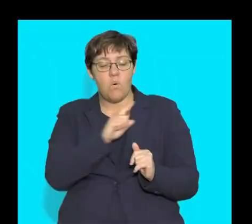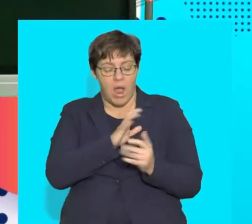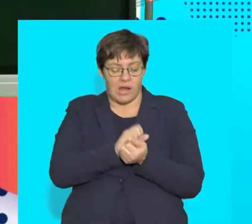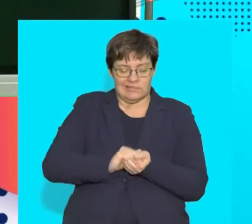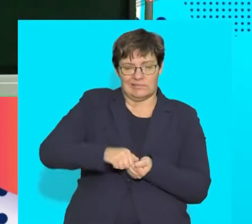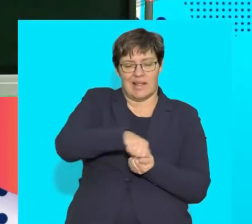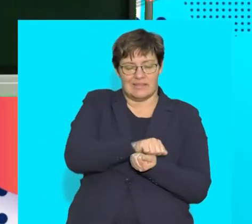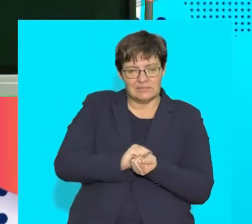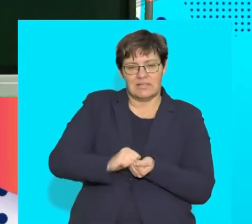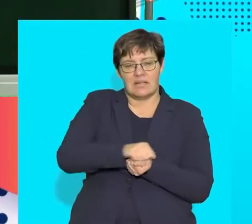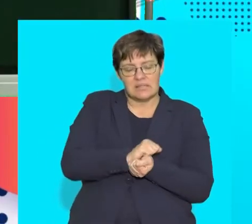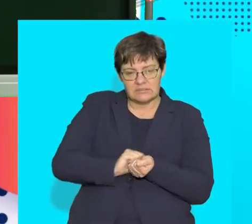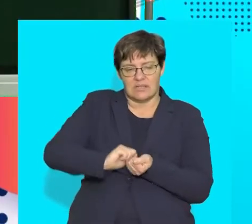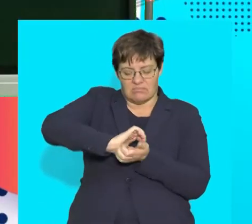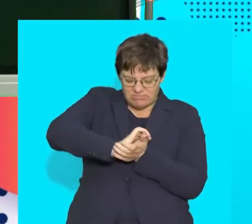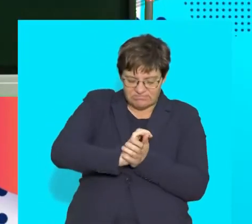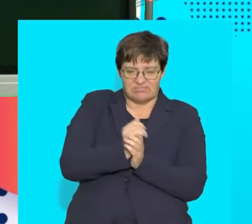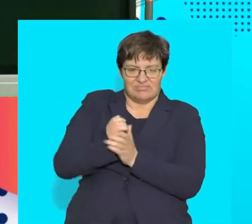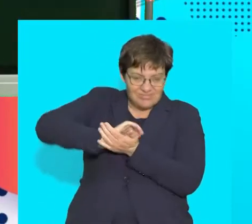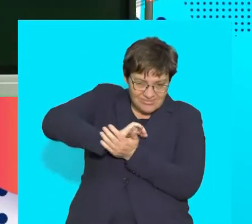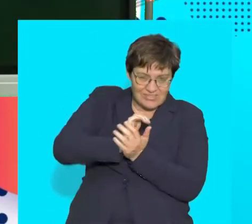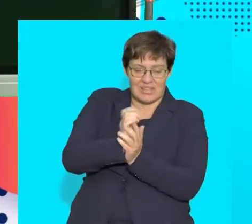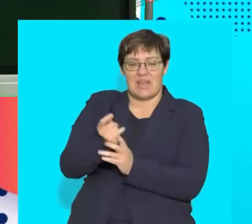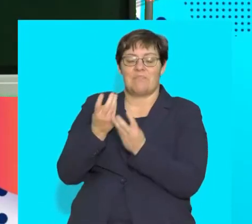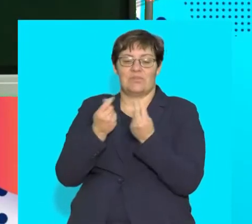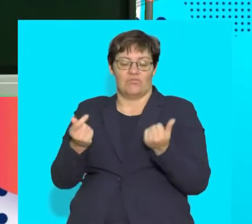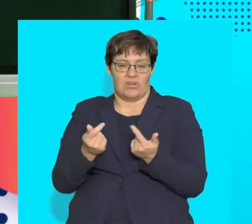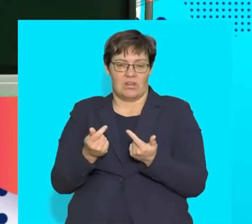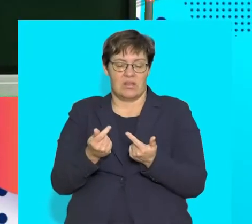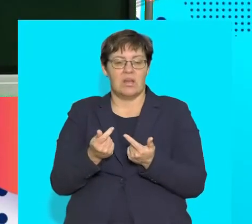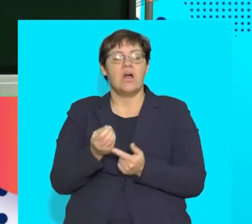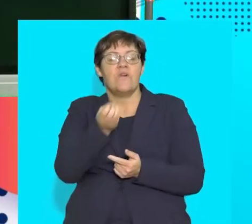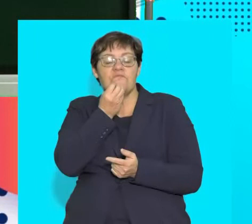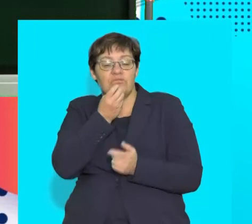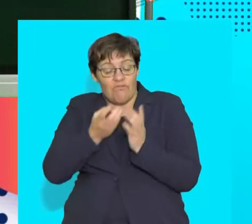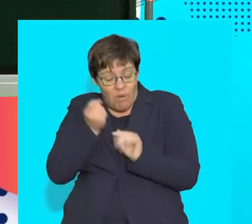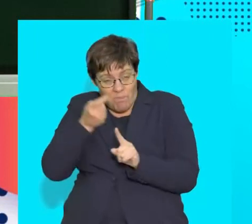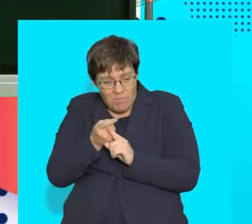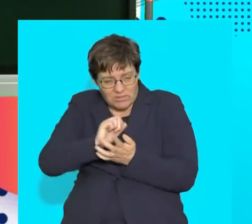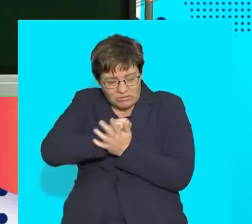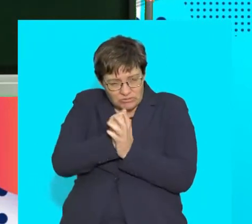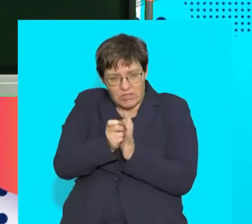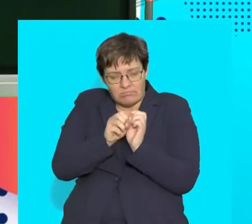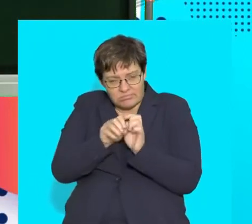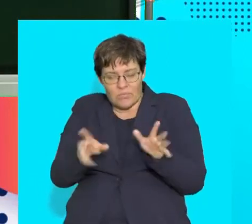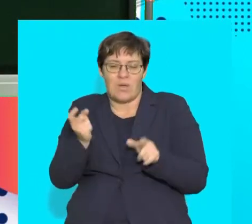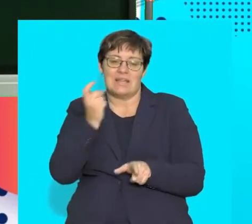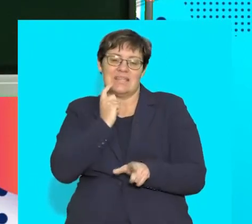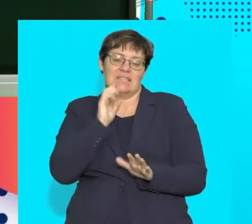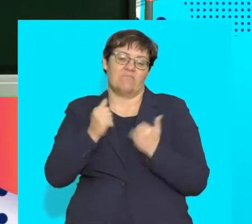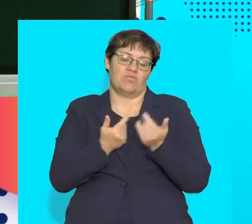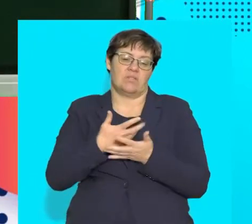premolars are flattened is that when they chew, they're able to grind the plant material and release the nutrients from that,